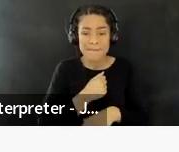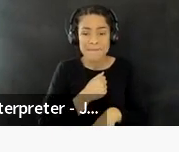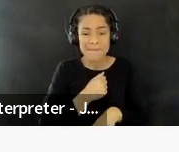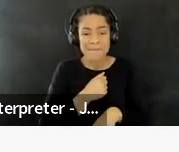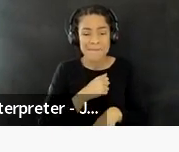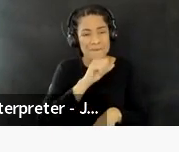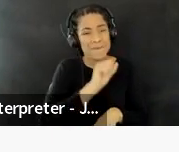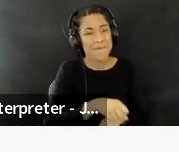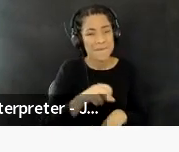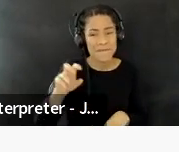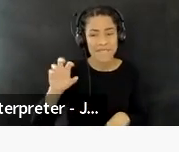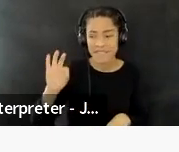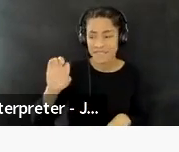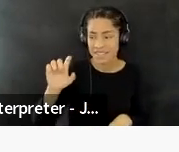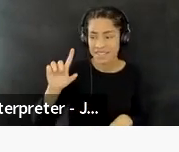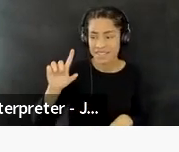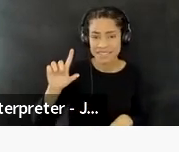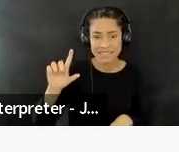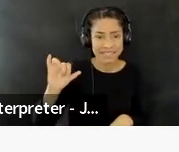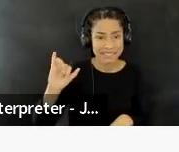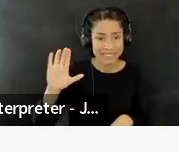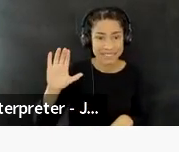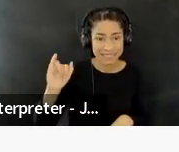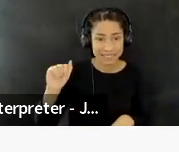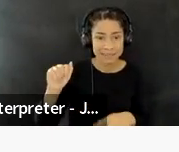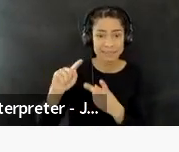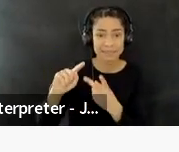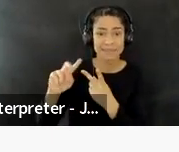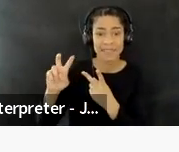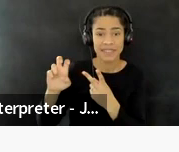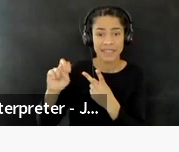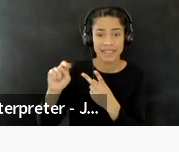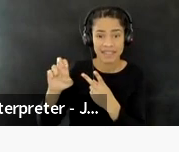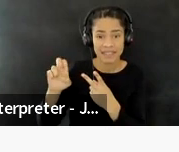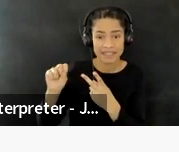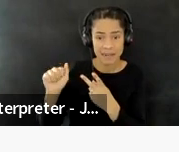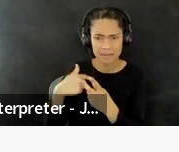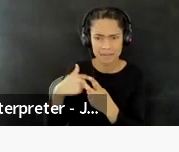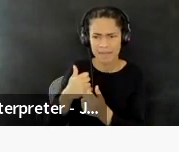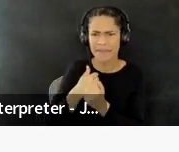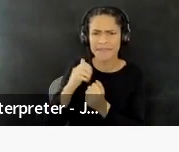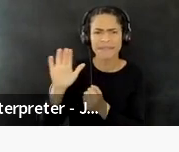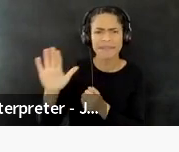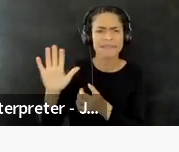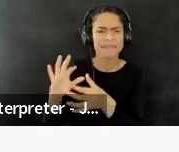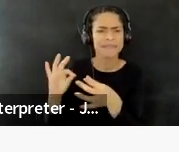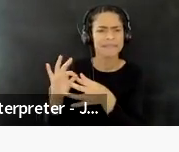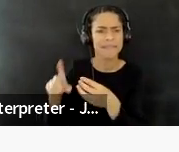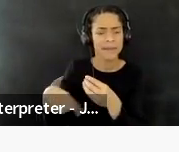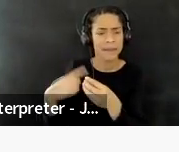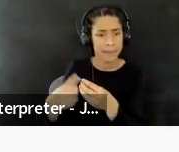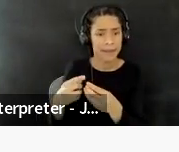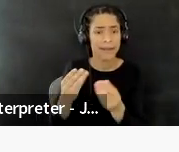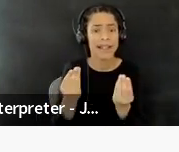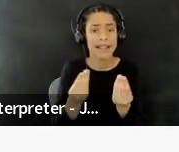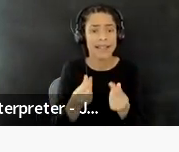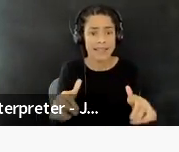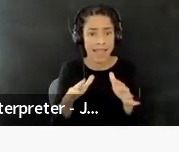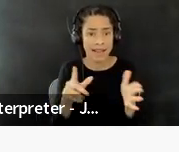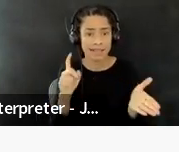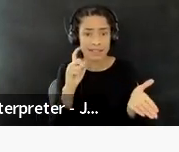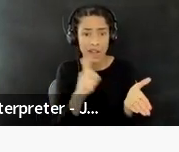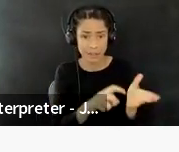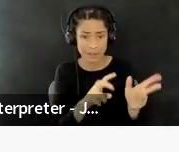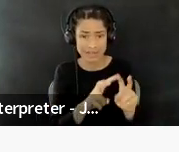uh, Felicia and Vanessa. I really loved, um, hearing you talk about the land acknowledgement assessment, um, as